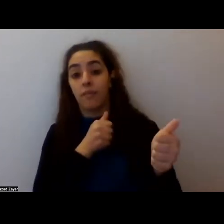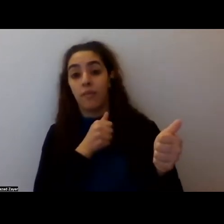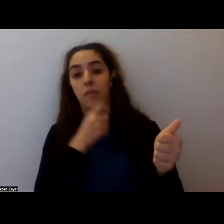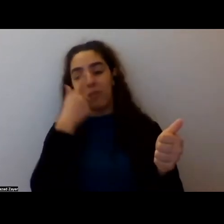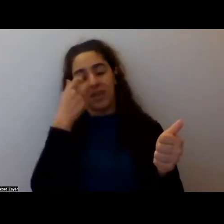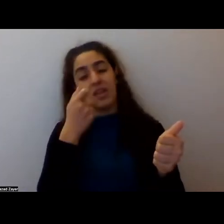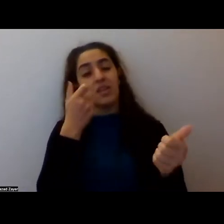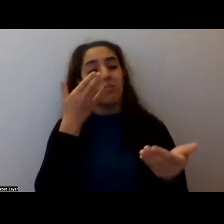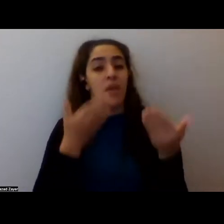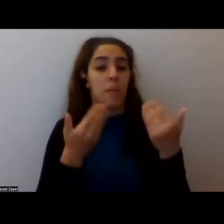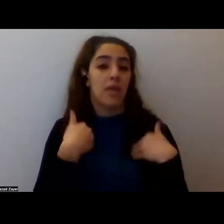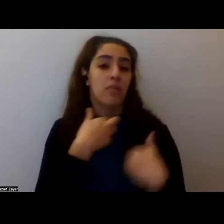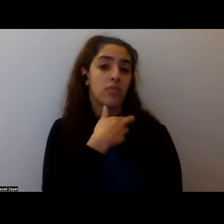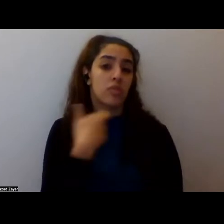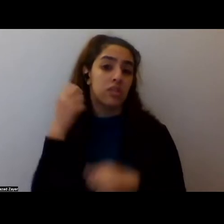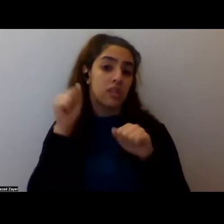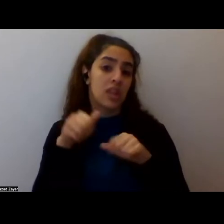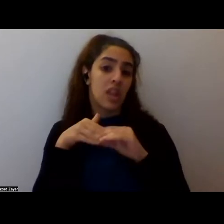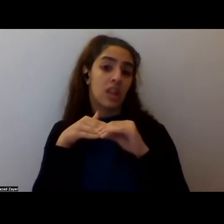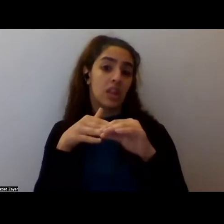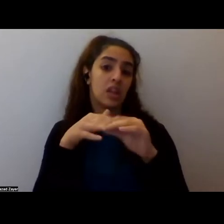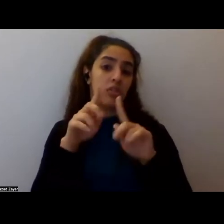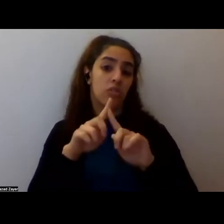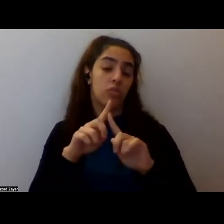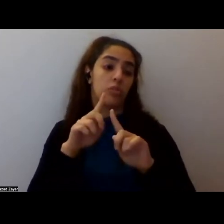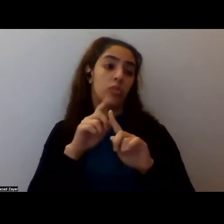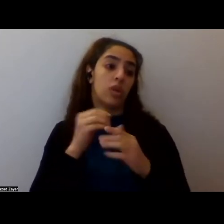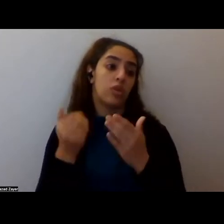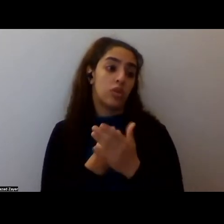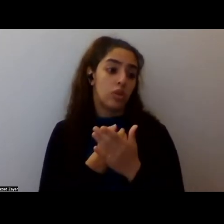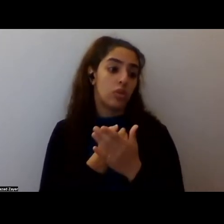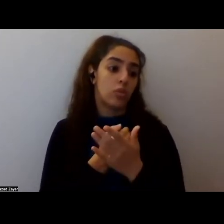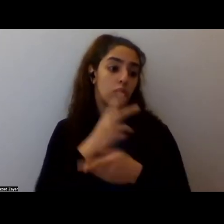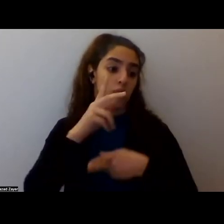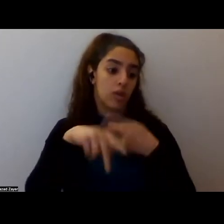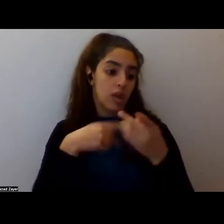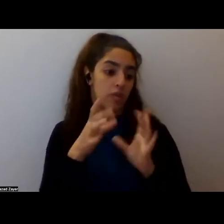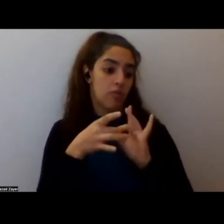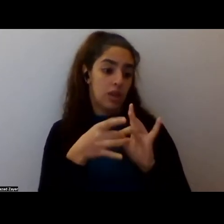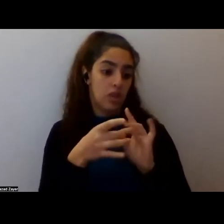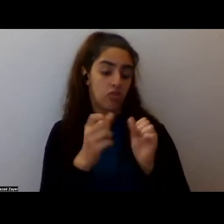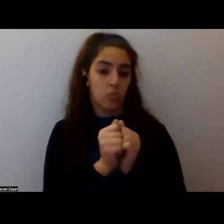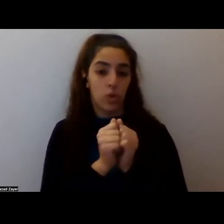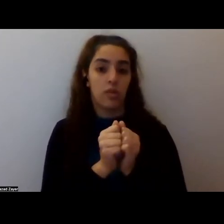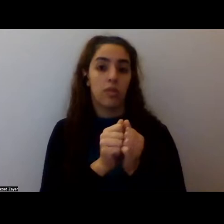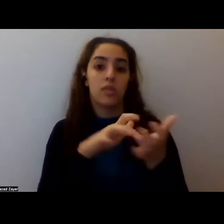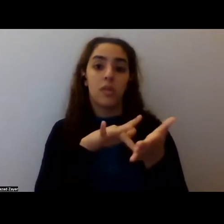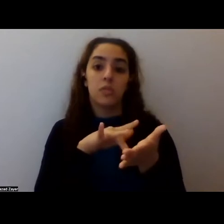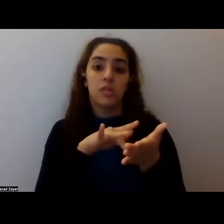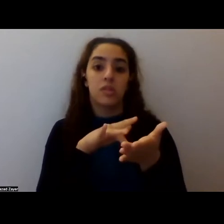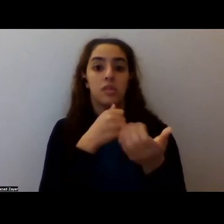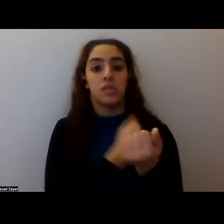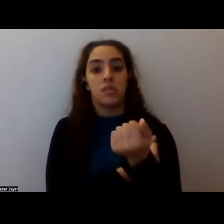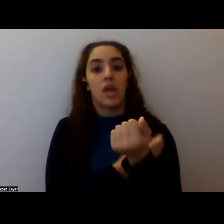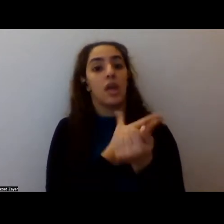could lead to, you know, um, a new perceived sense of a new relationship with substances. And I never want to